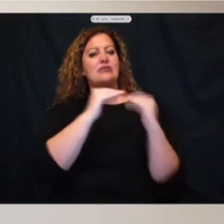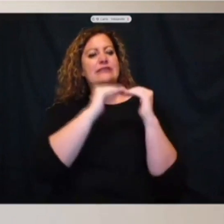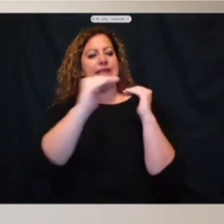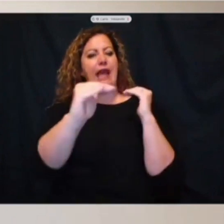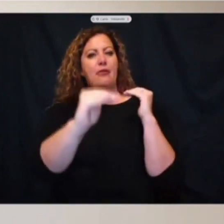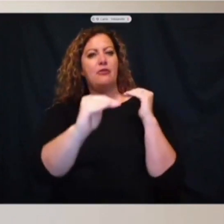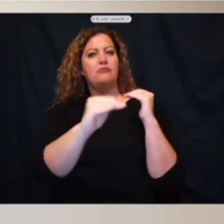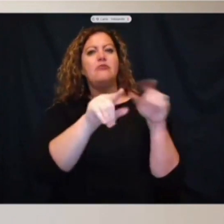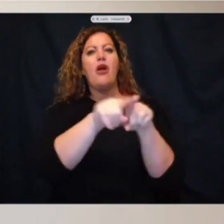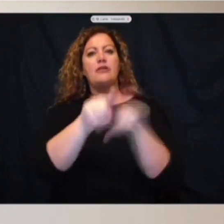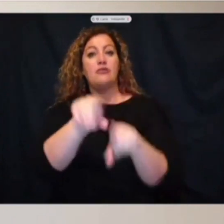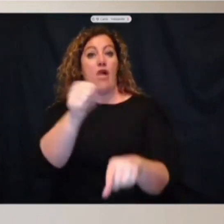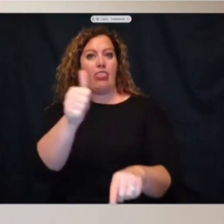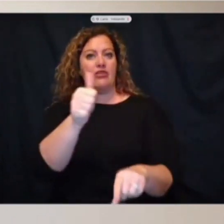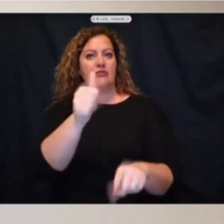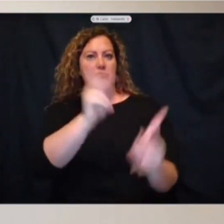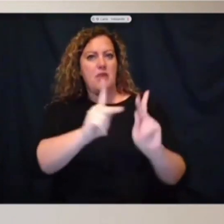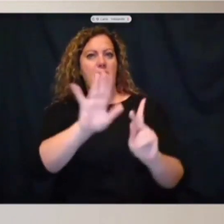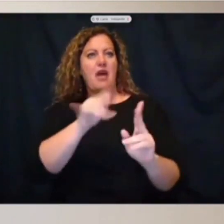stable condition.